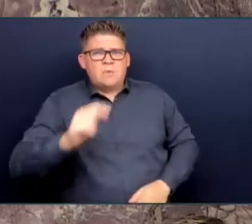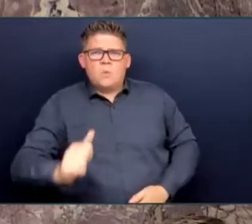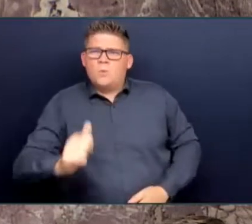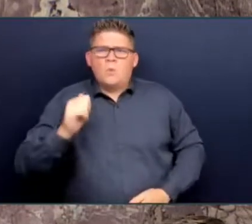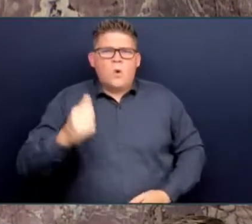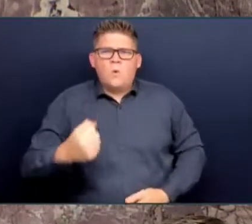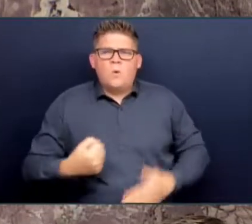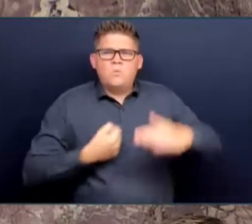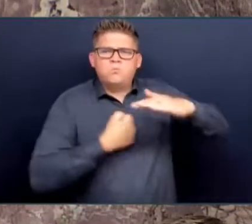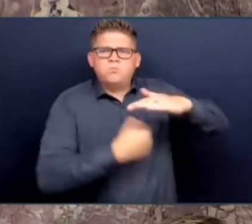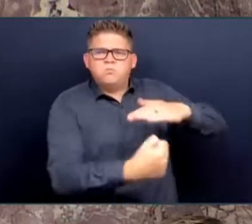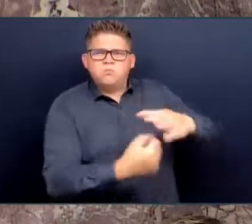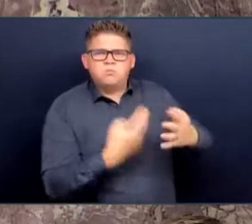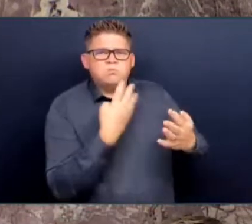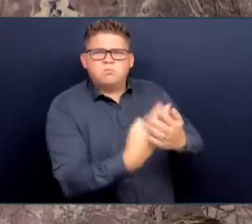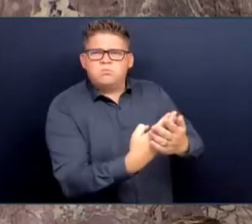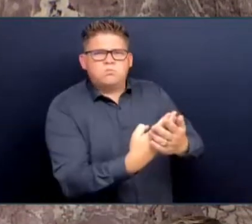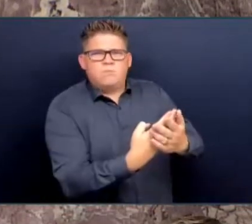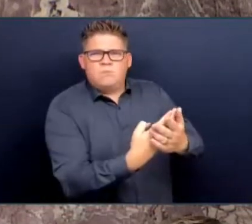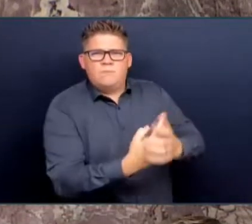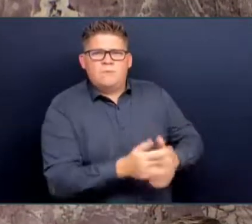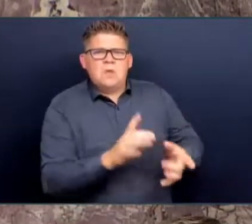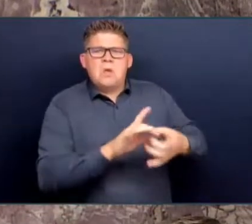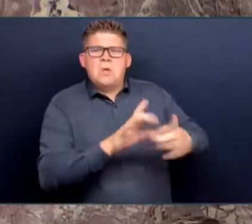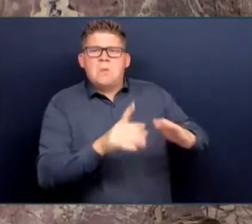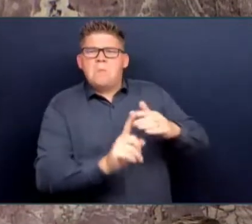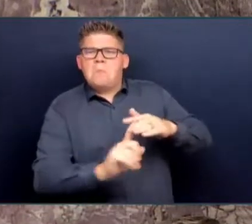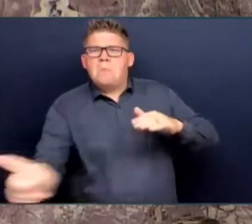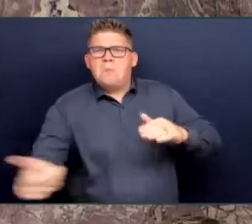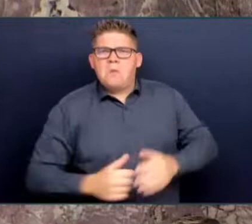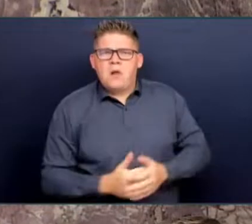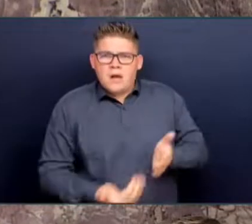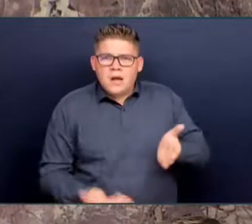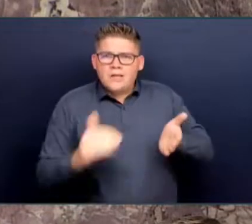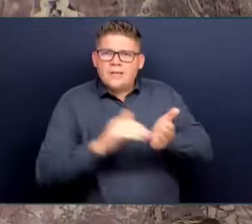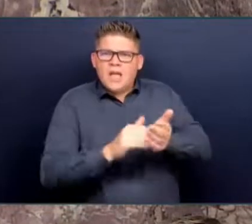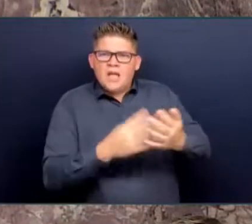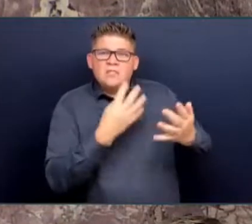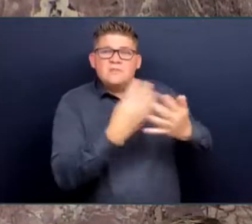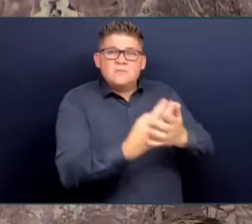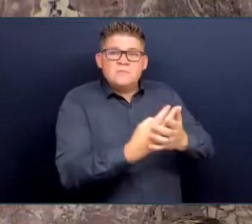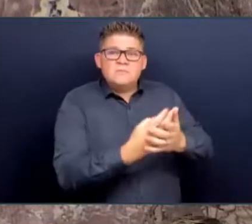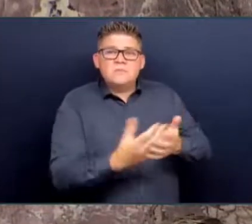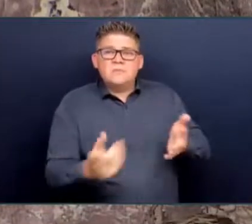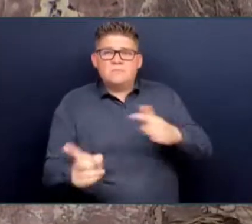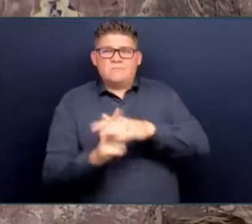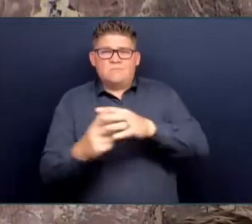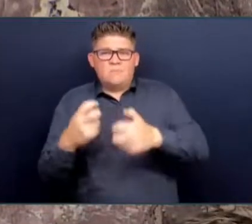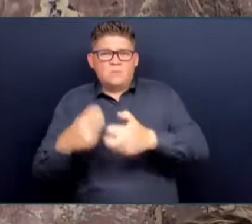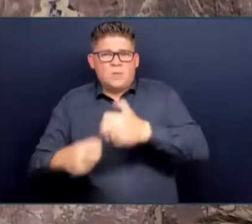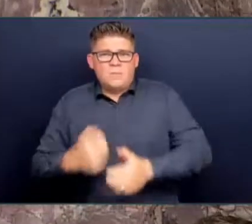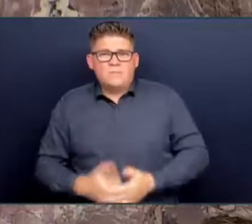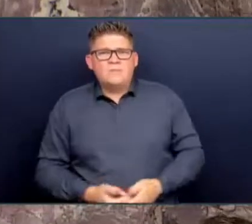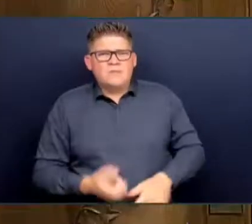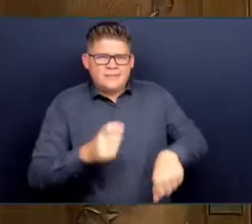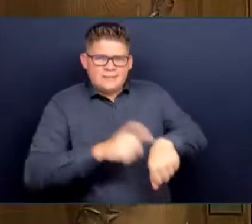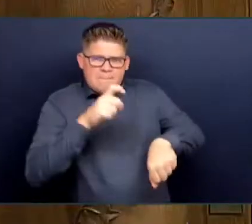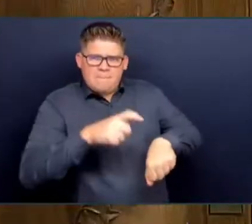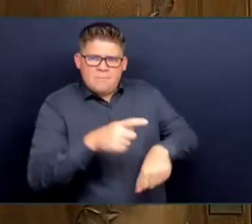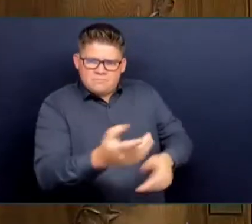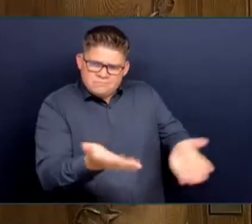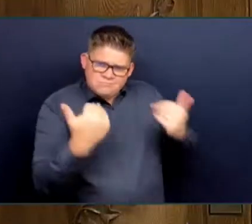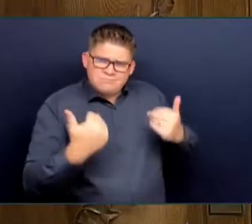advice he is relying on to avoid taking action on violent, prolific offenders? Mr. Attorney General.